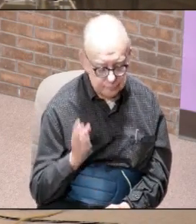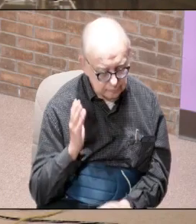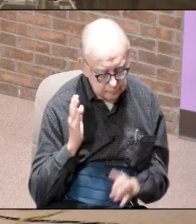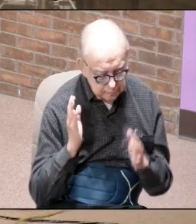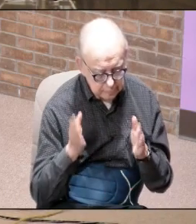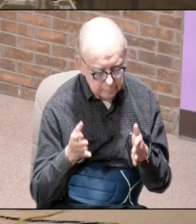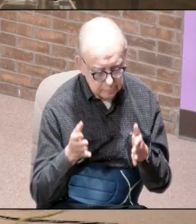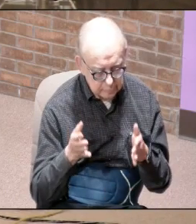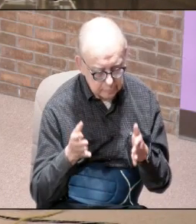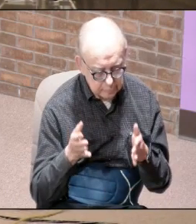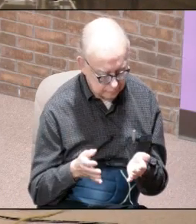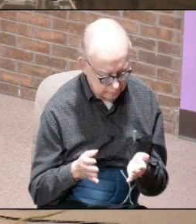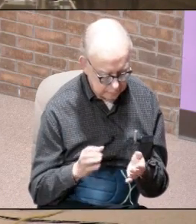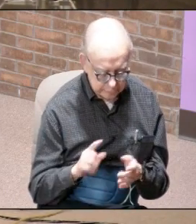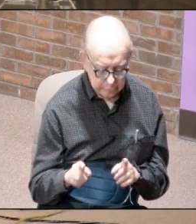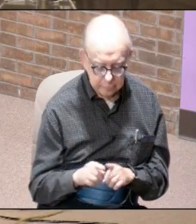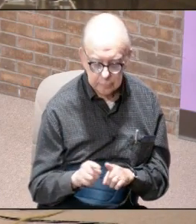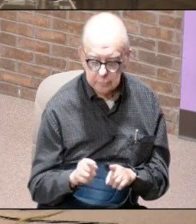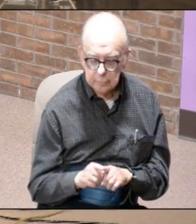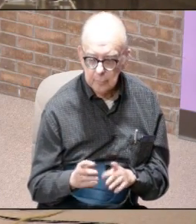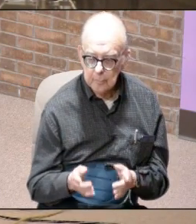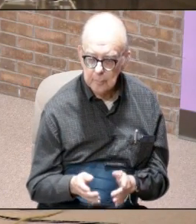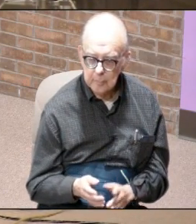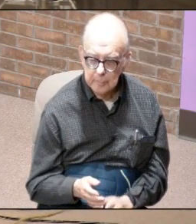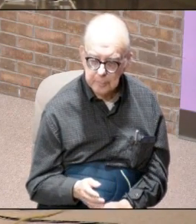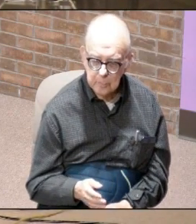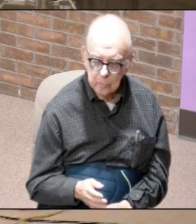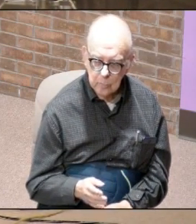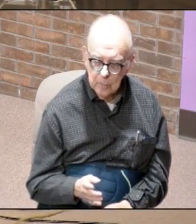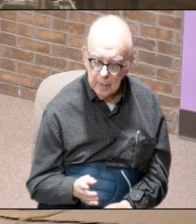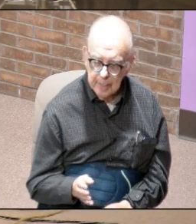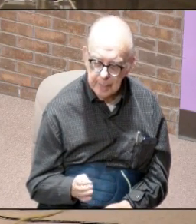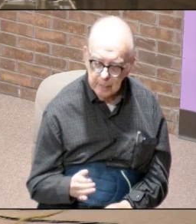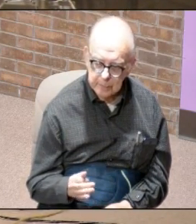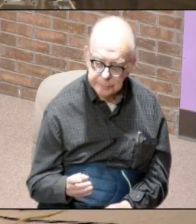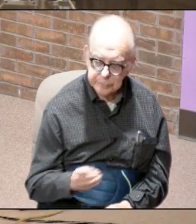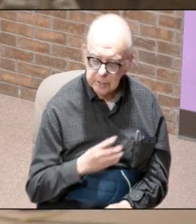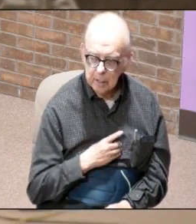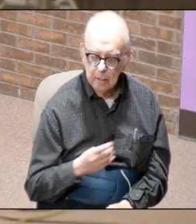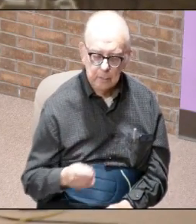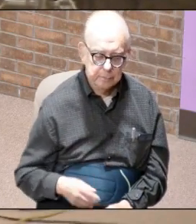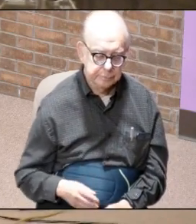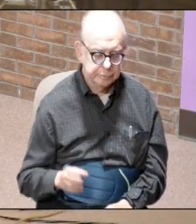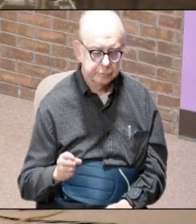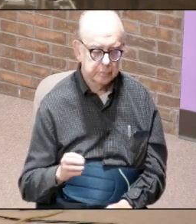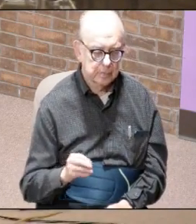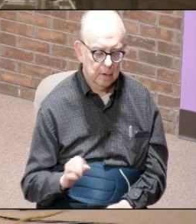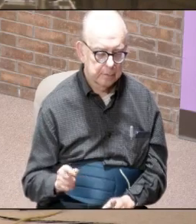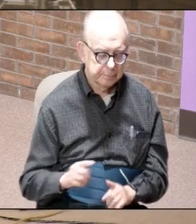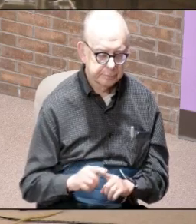listen it had also been by David had seen it in 2nd Samuel Hosea Malachi